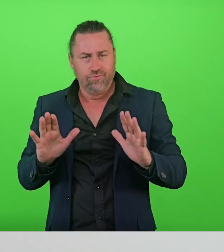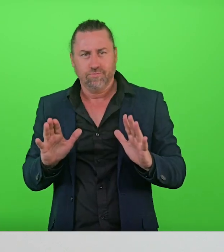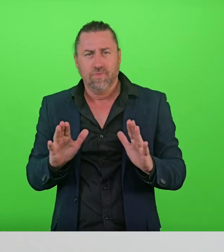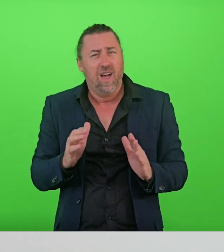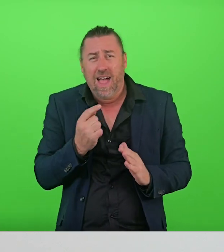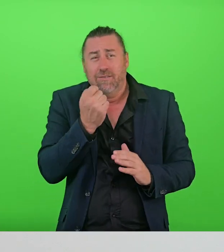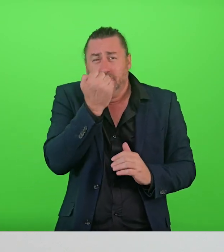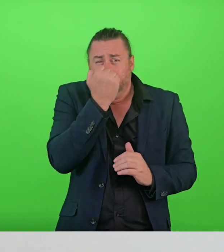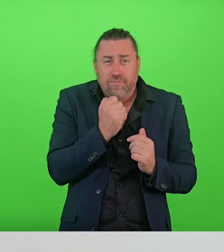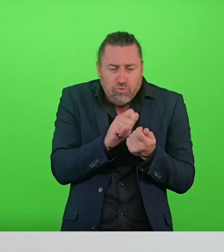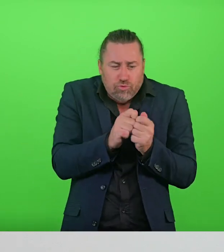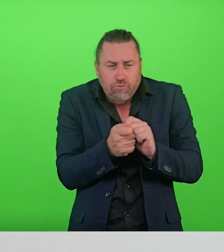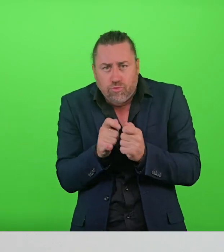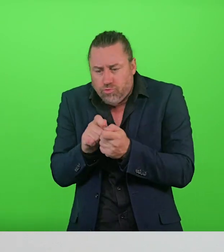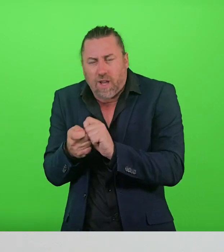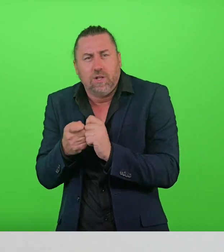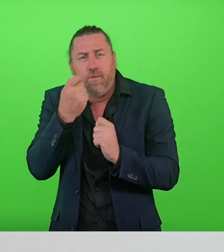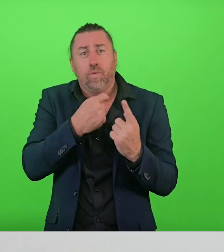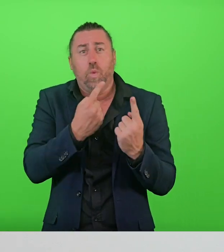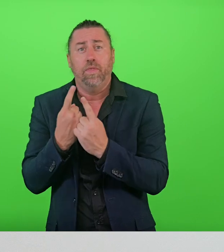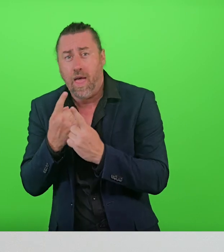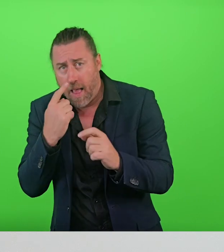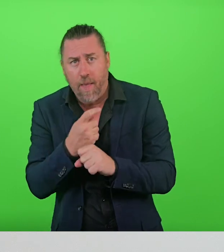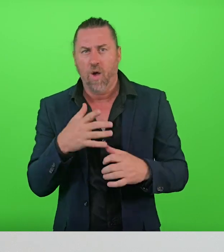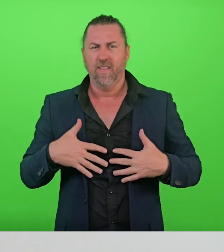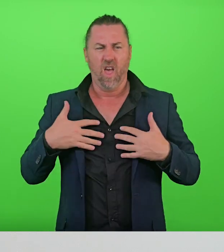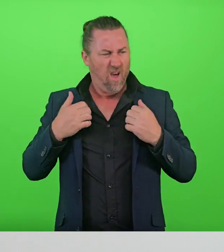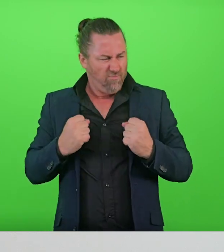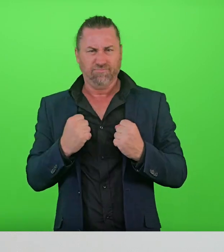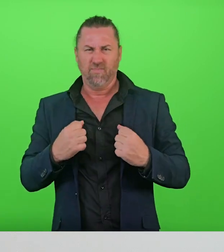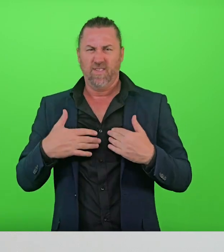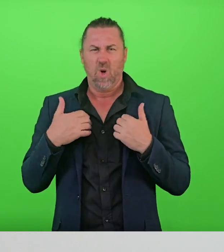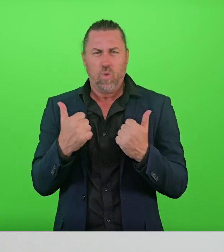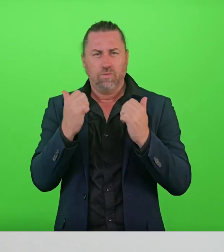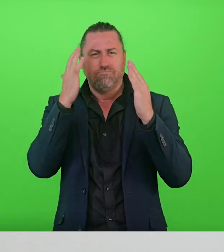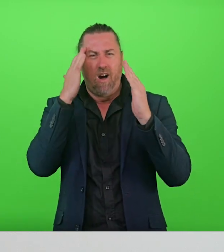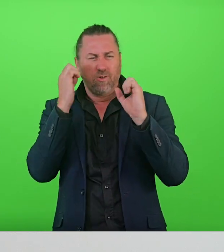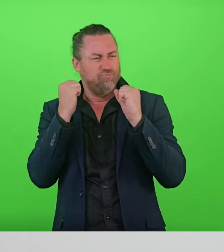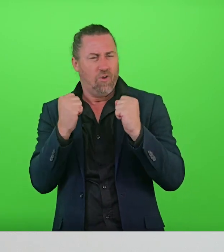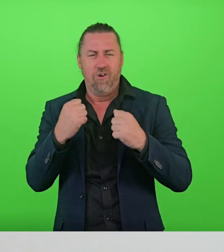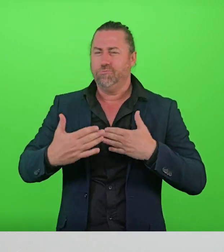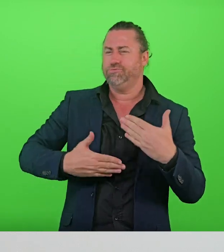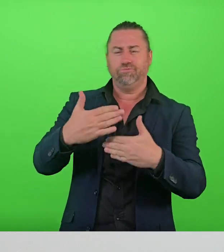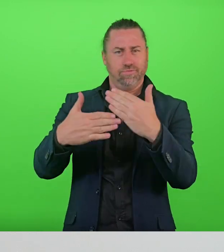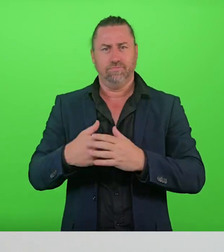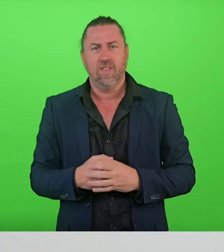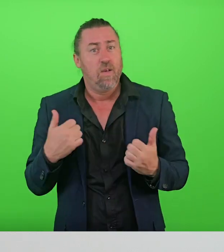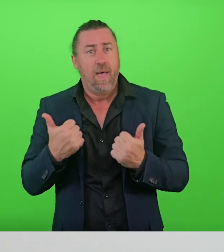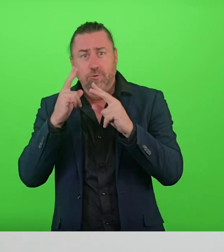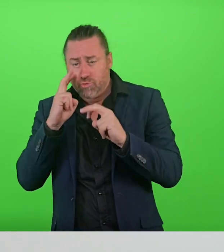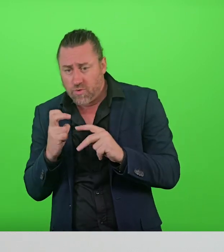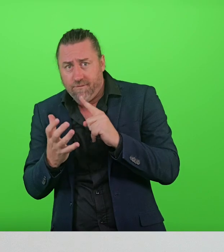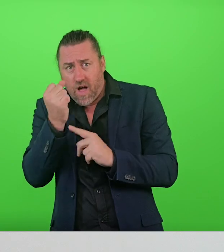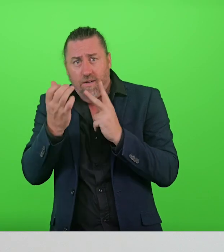can help you learn what works for you and to stay well. And there are a number of well-proven ways to look after